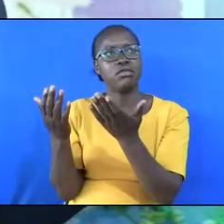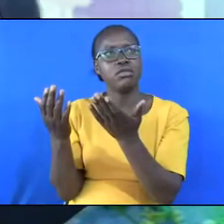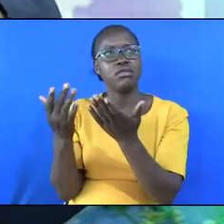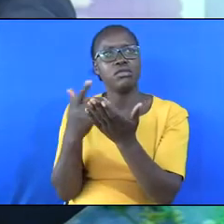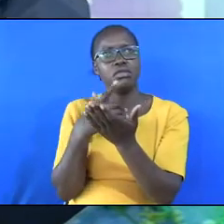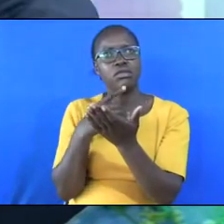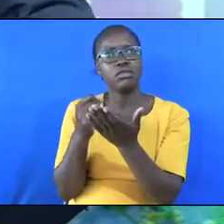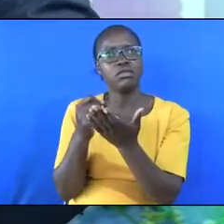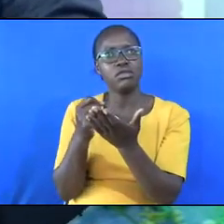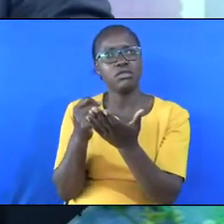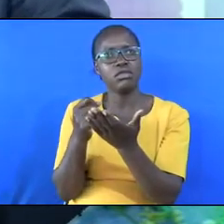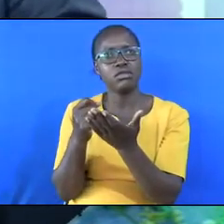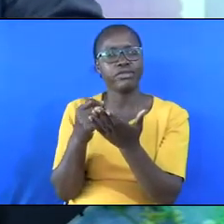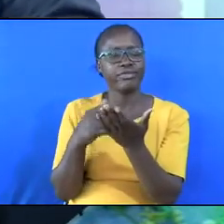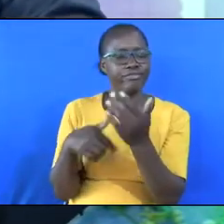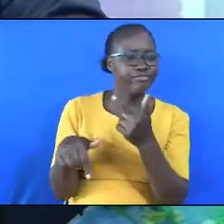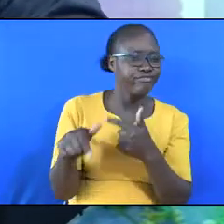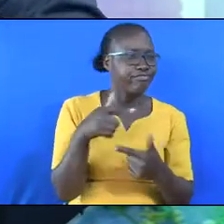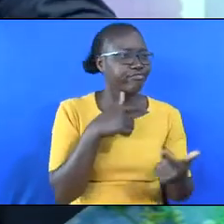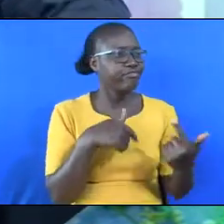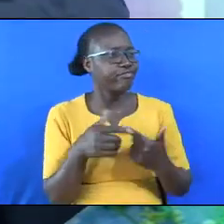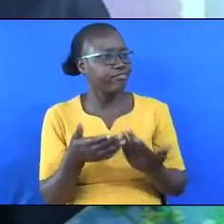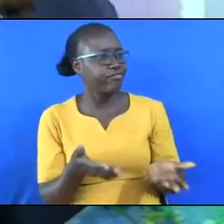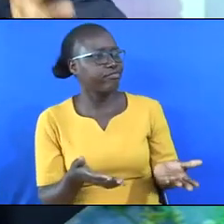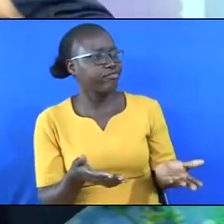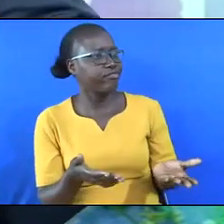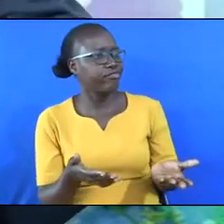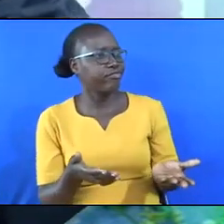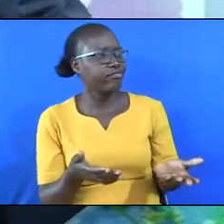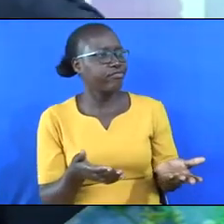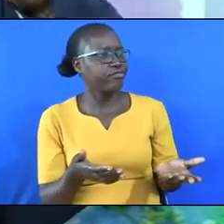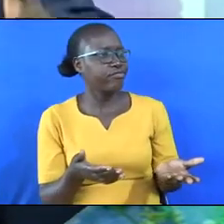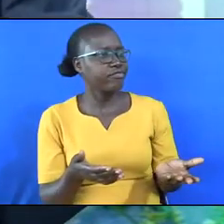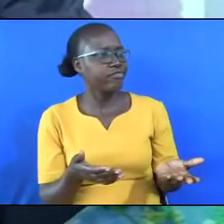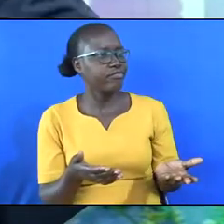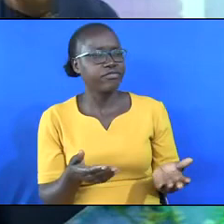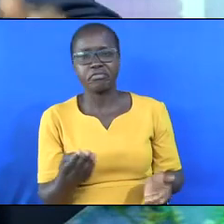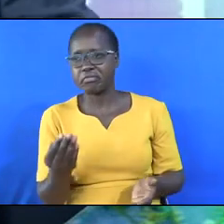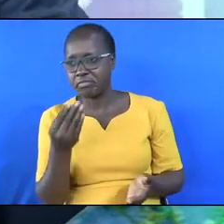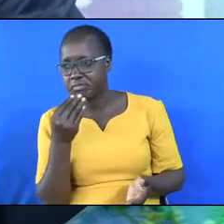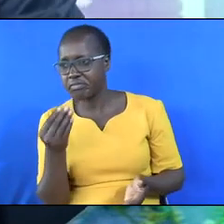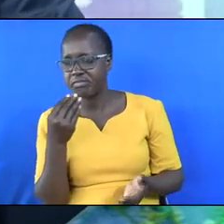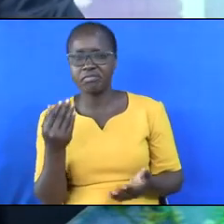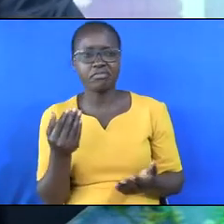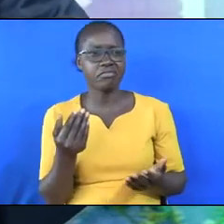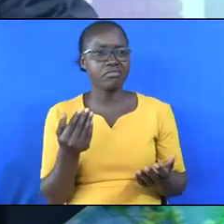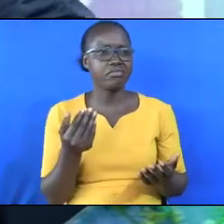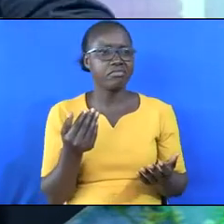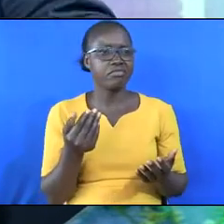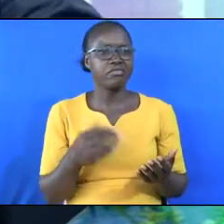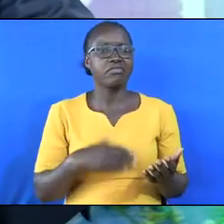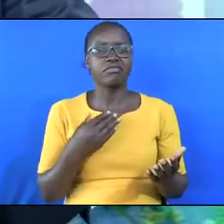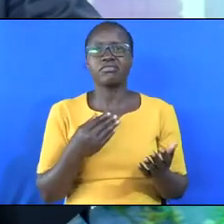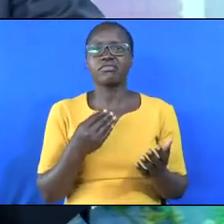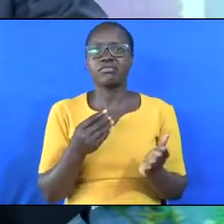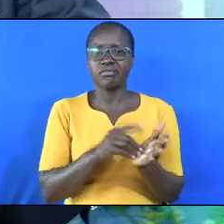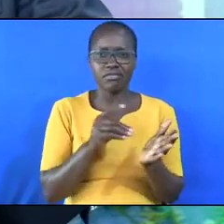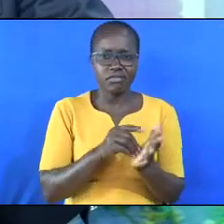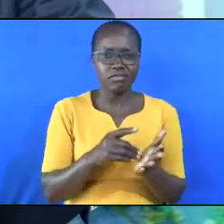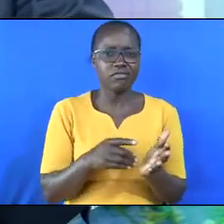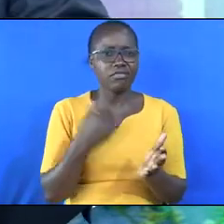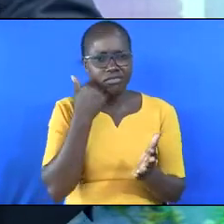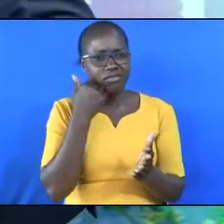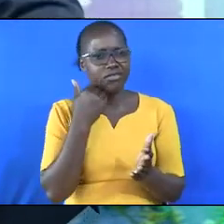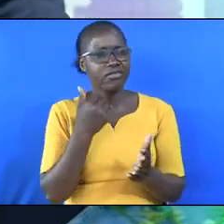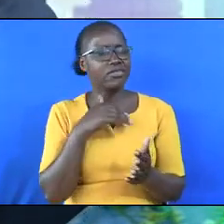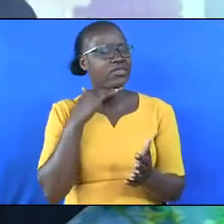So there's no need of hanging around here. You can as well stop eating, stop drinking, stop going to a doctor, get sick, and die.